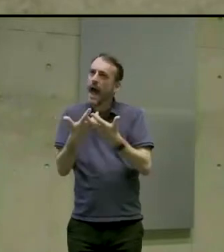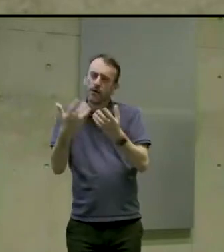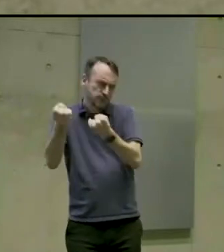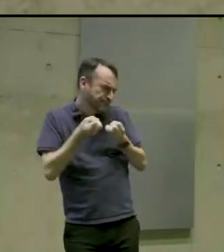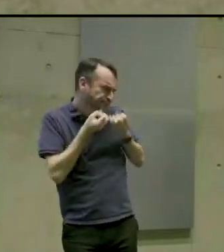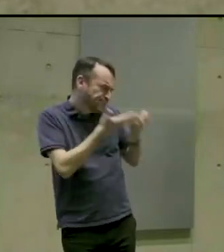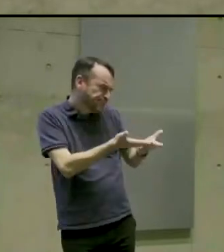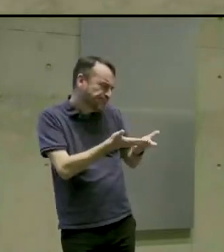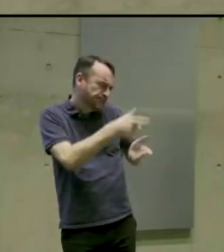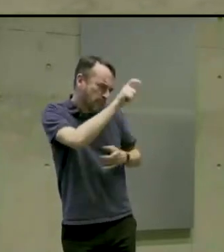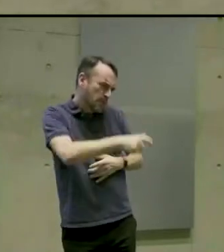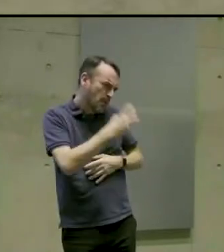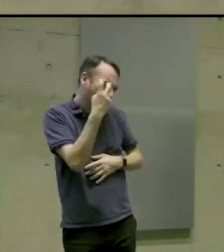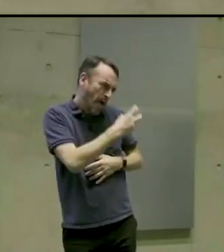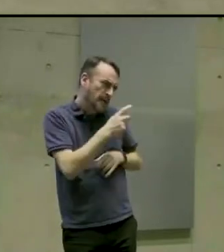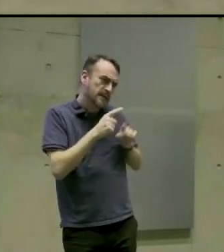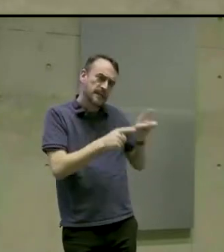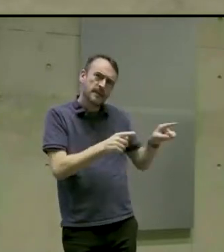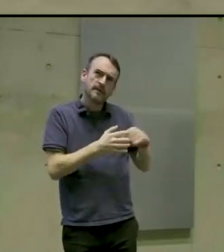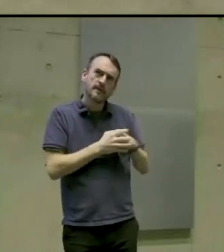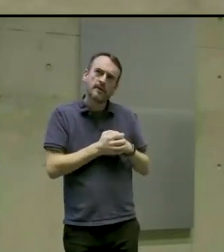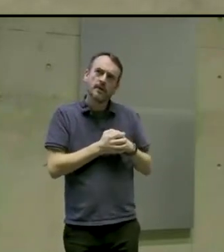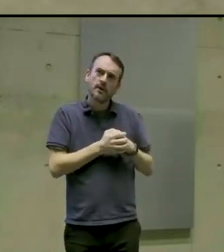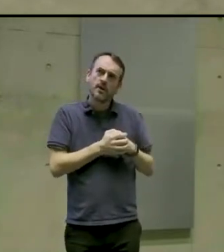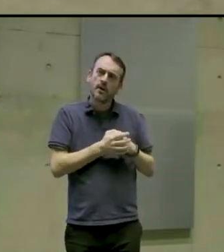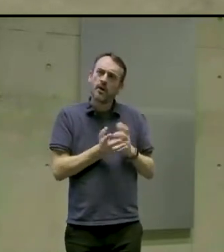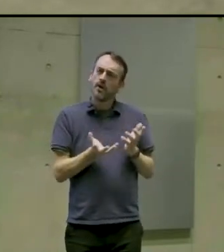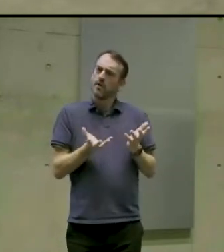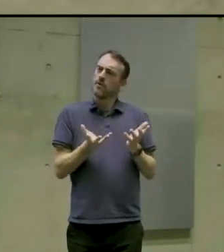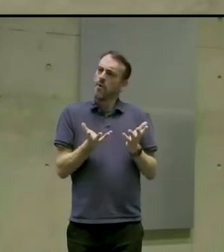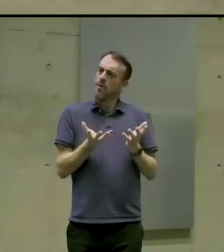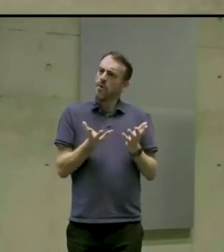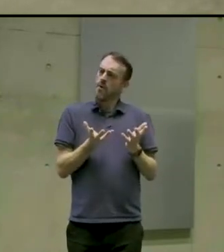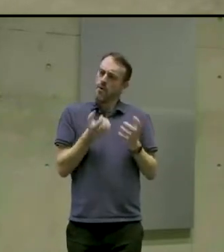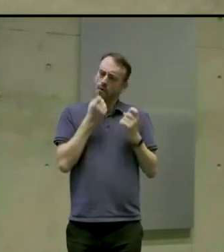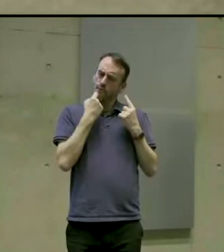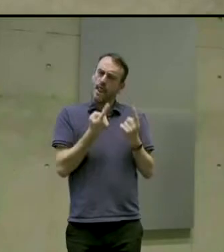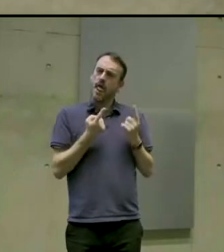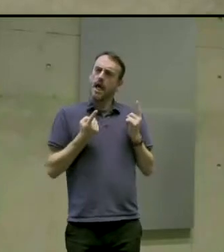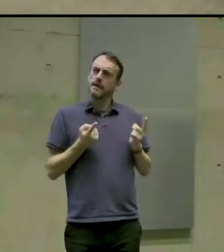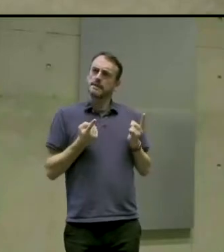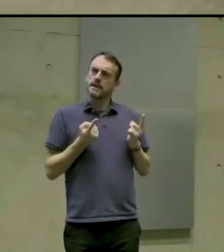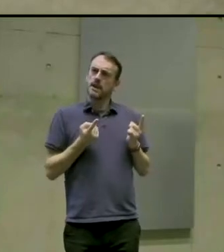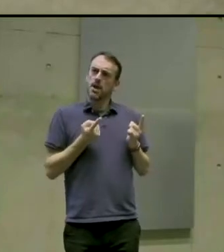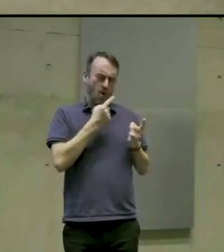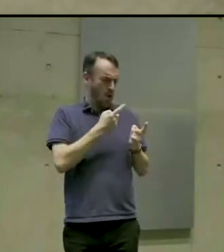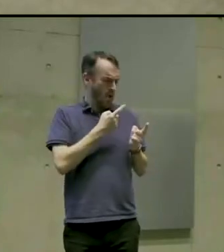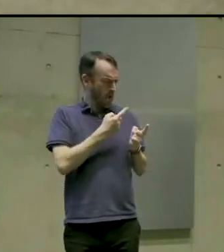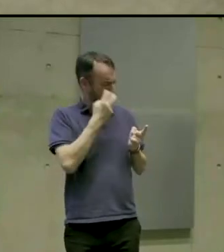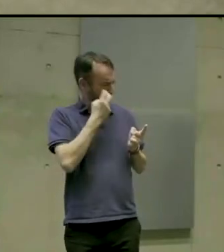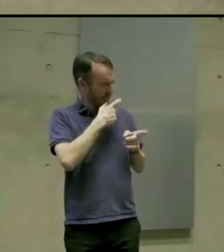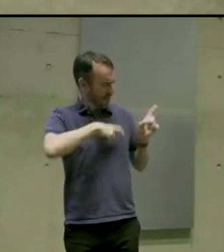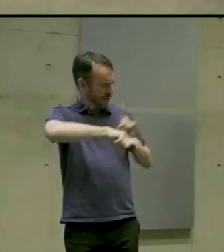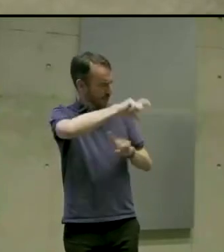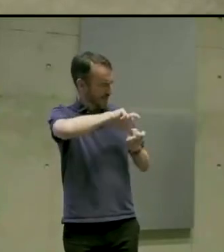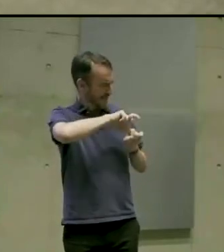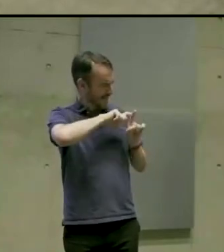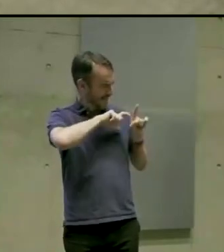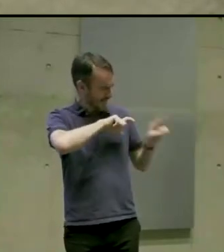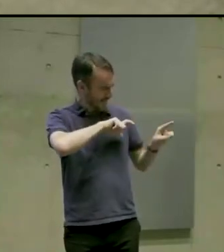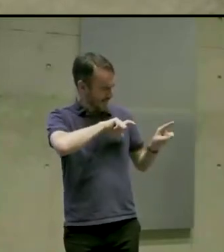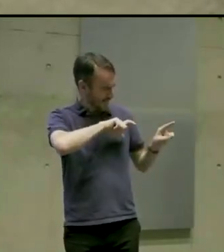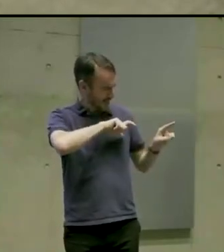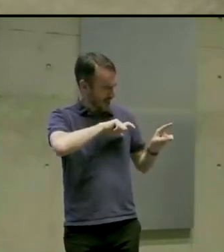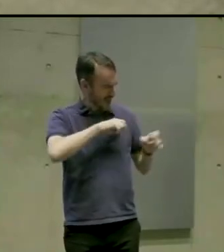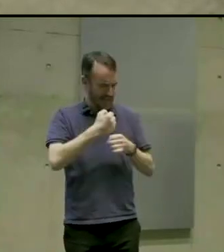of a no-brainer as it was to us, we and the community could not find a game that had